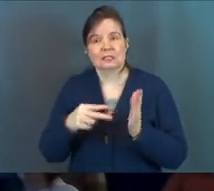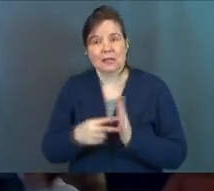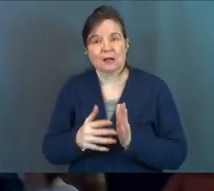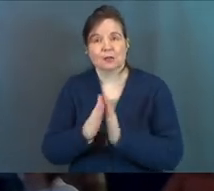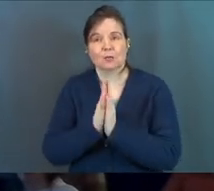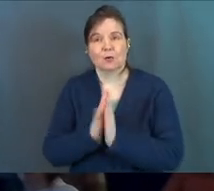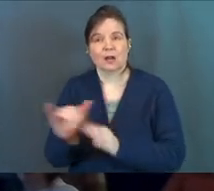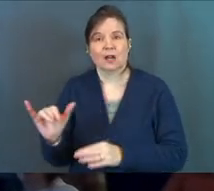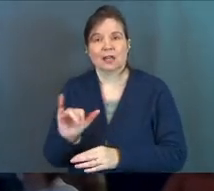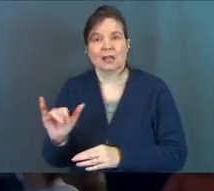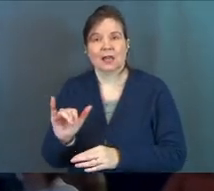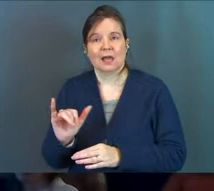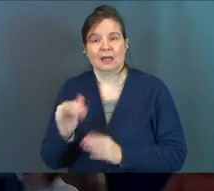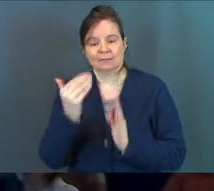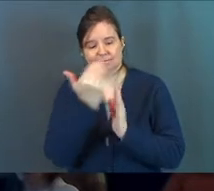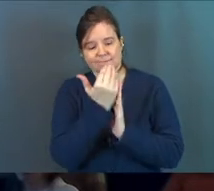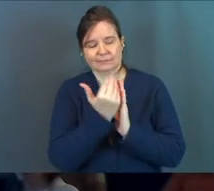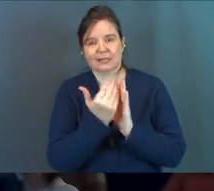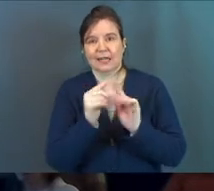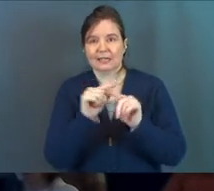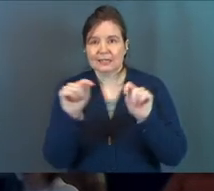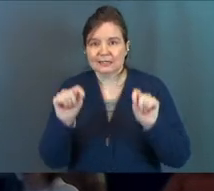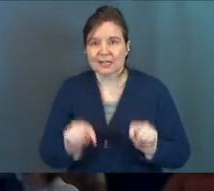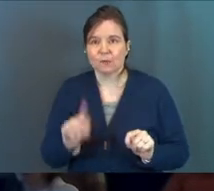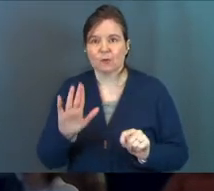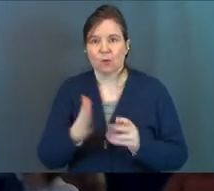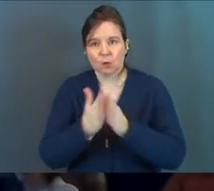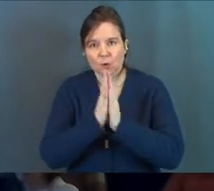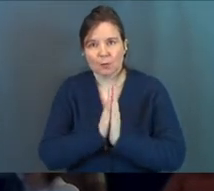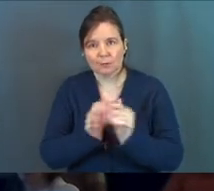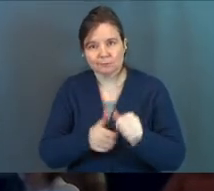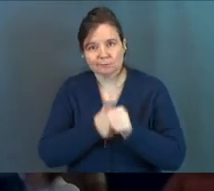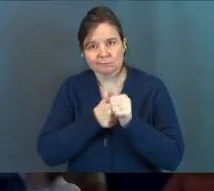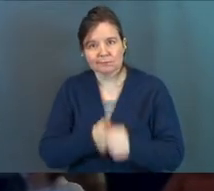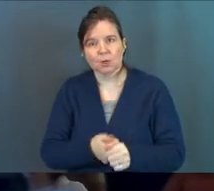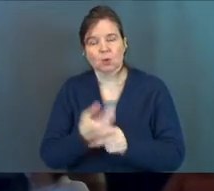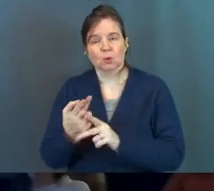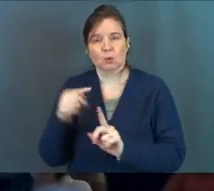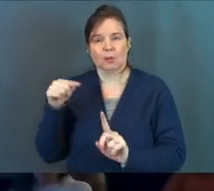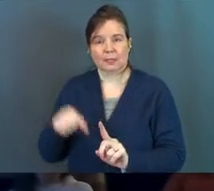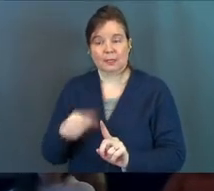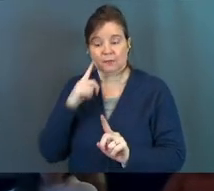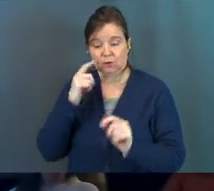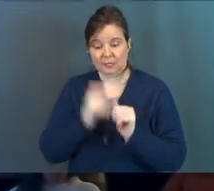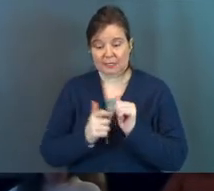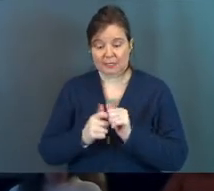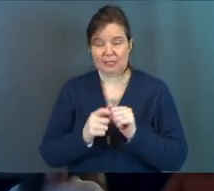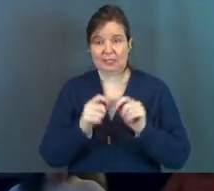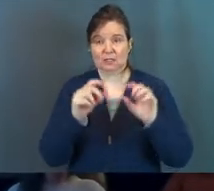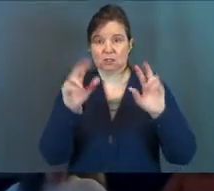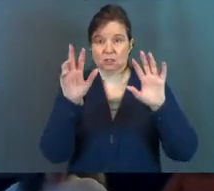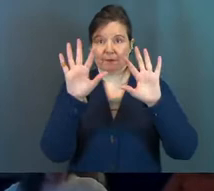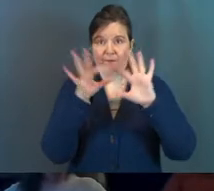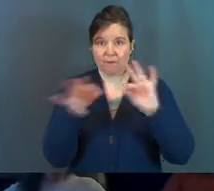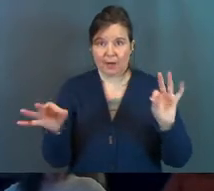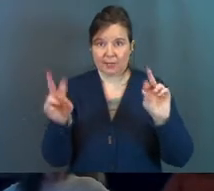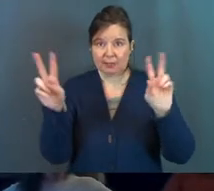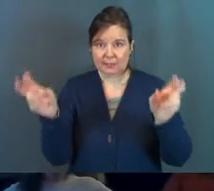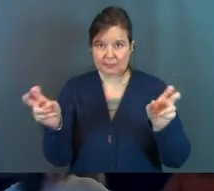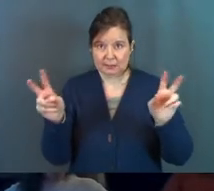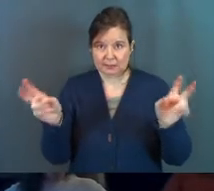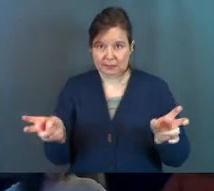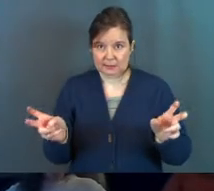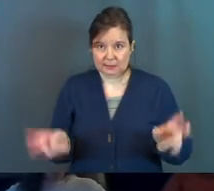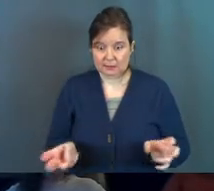this prayer like an outline or like a template for your prayers, that you would use this. And for each phrase, what that represents